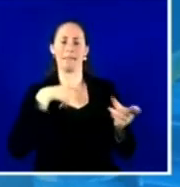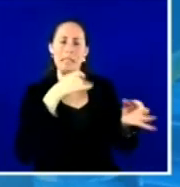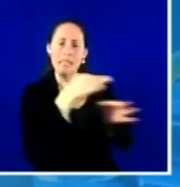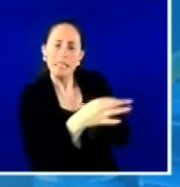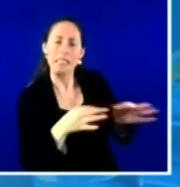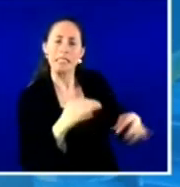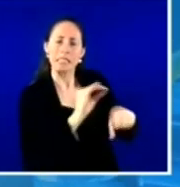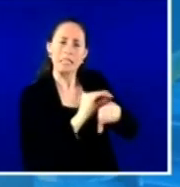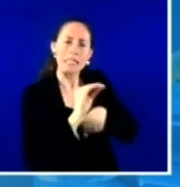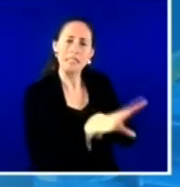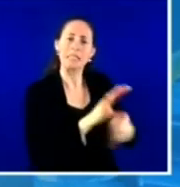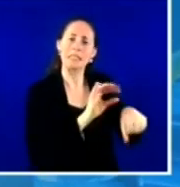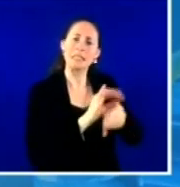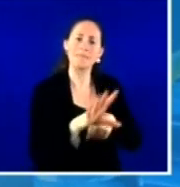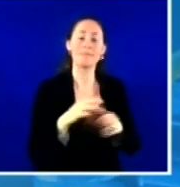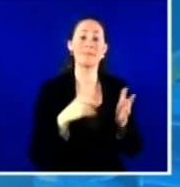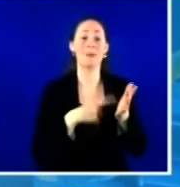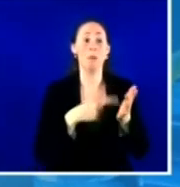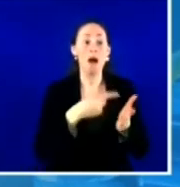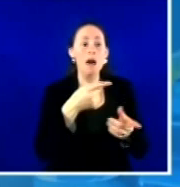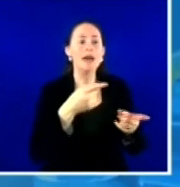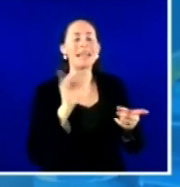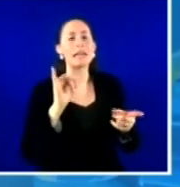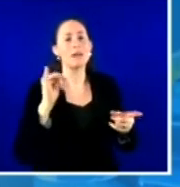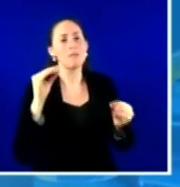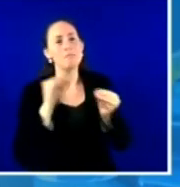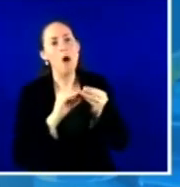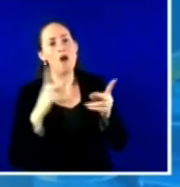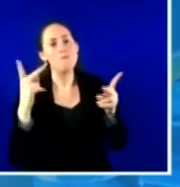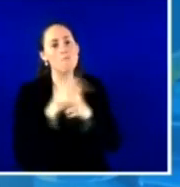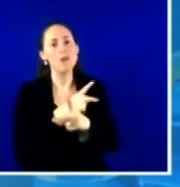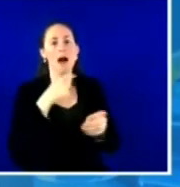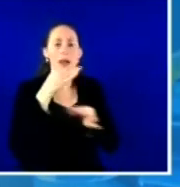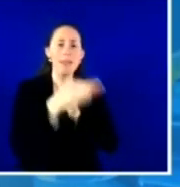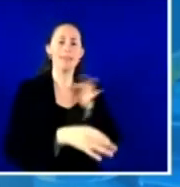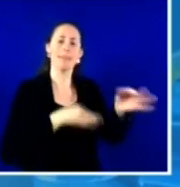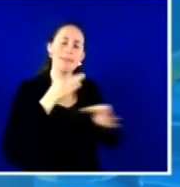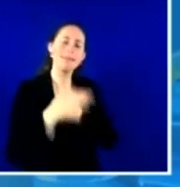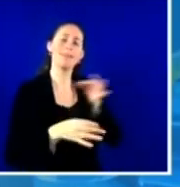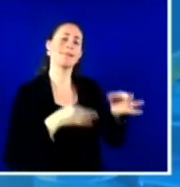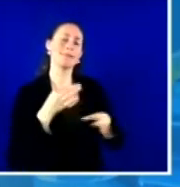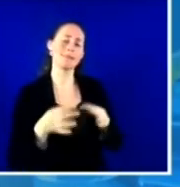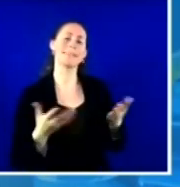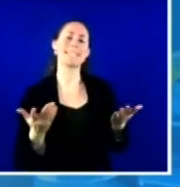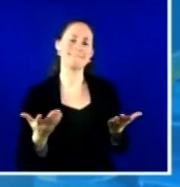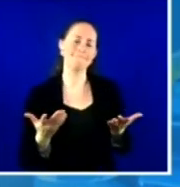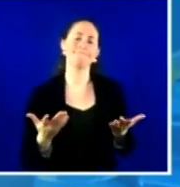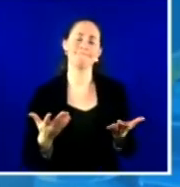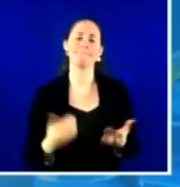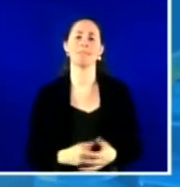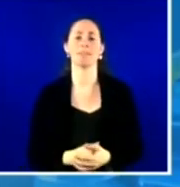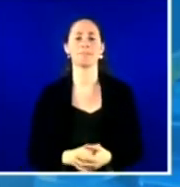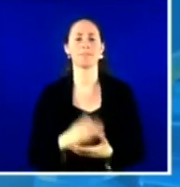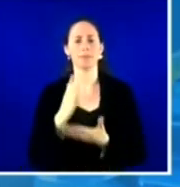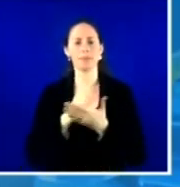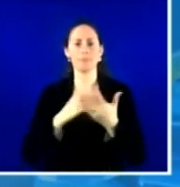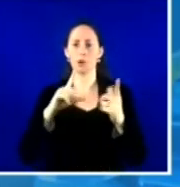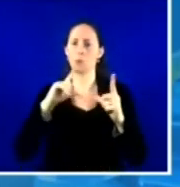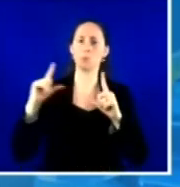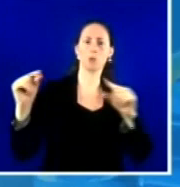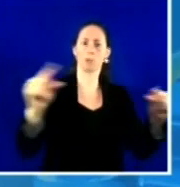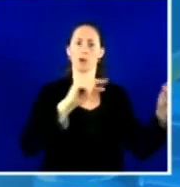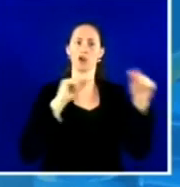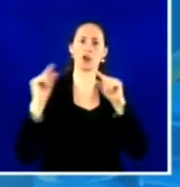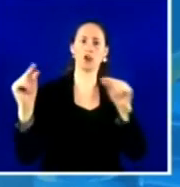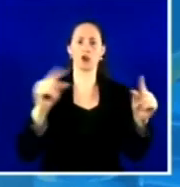of the misinformation that's out there about, um, uh, you know, vaccines causing infertility or, or, or other, other things that, that we just know